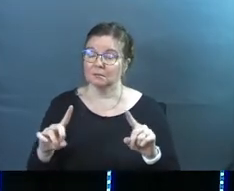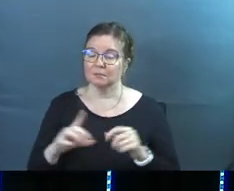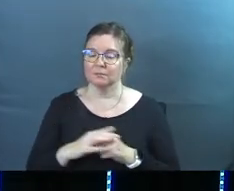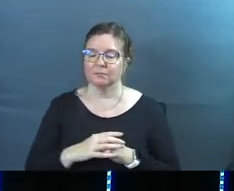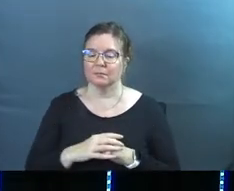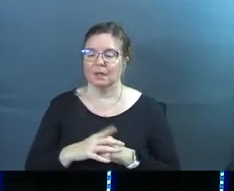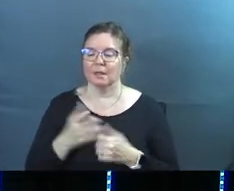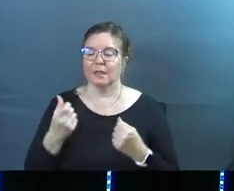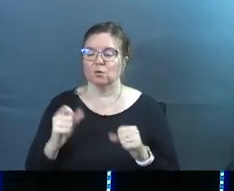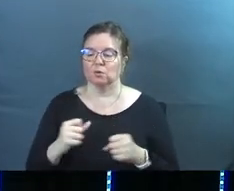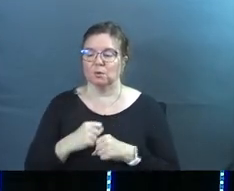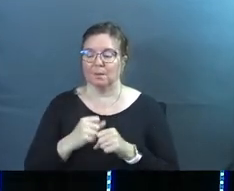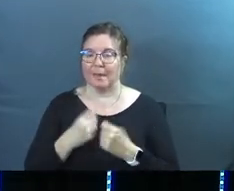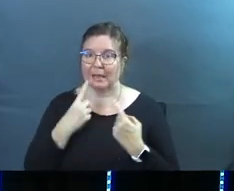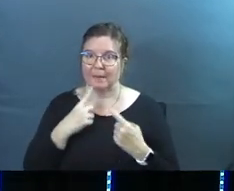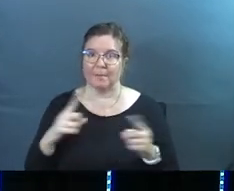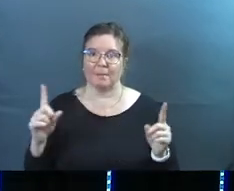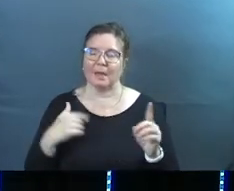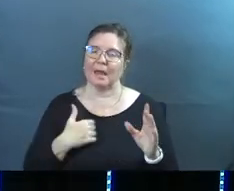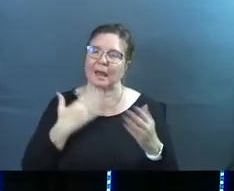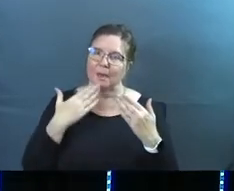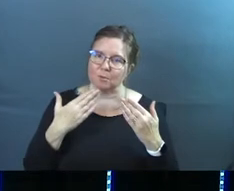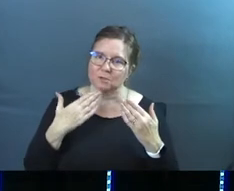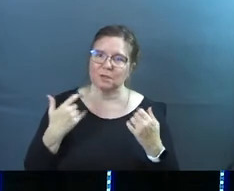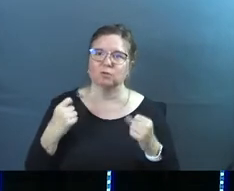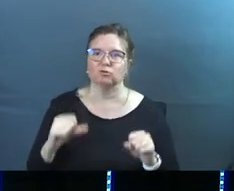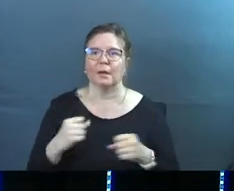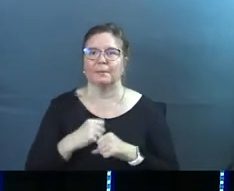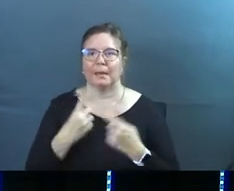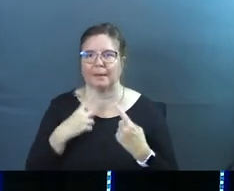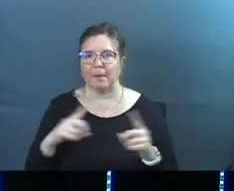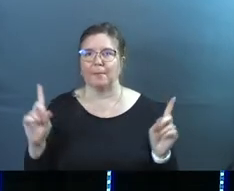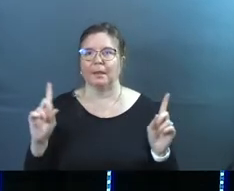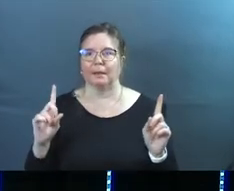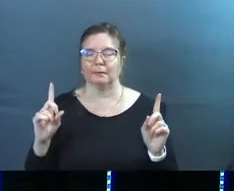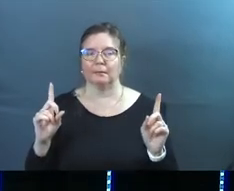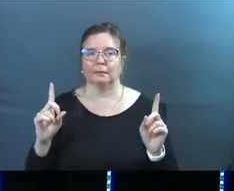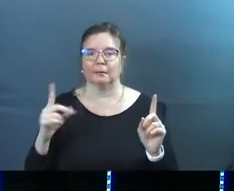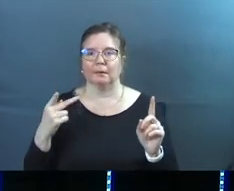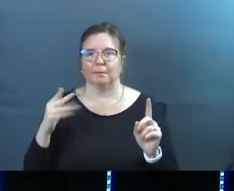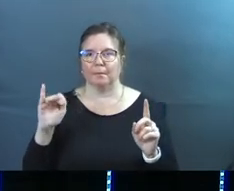But they were trying to make it public and I appreciate that they were trying to make it public.